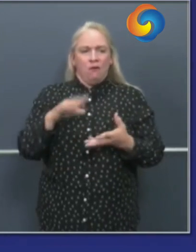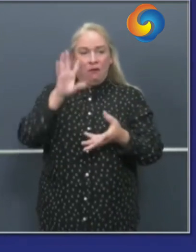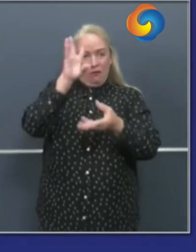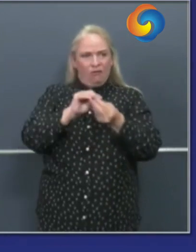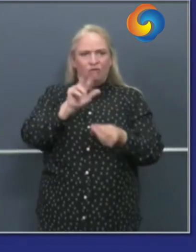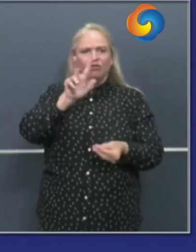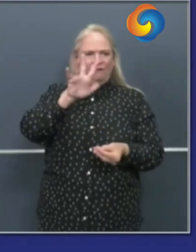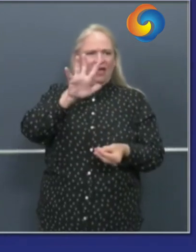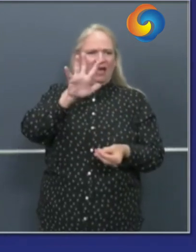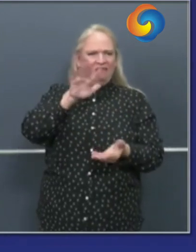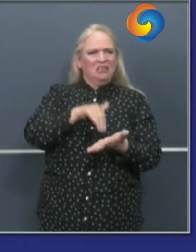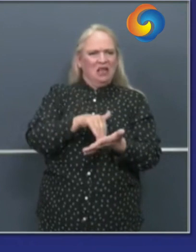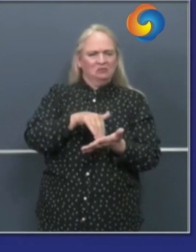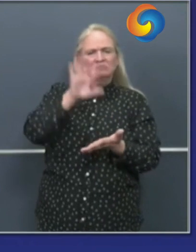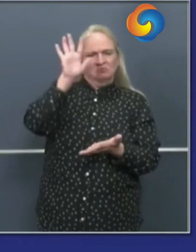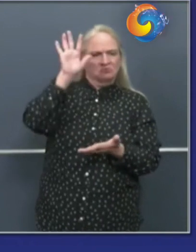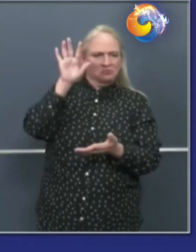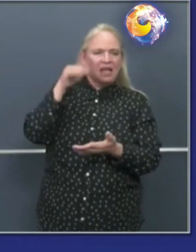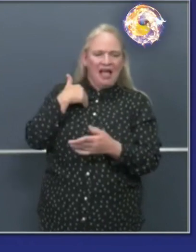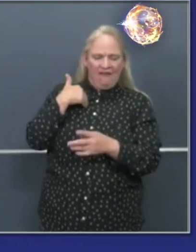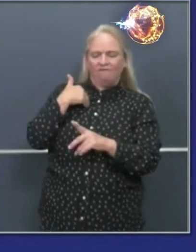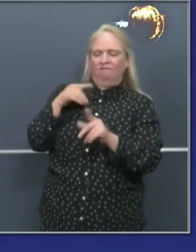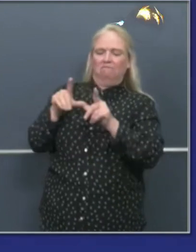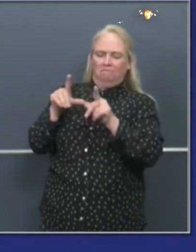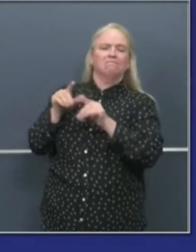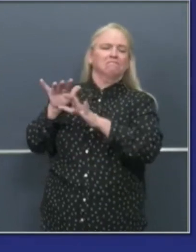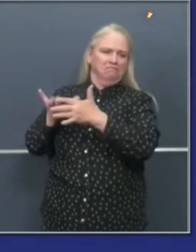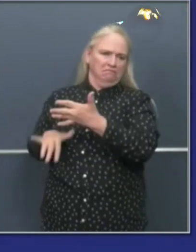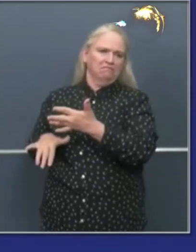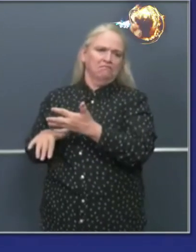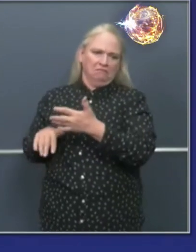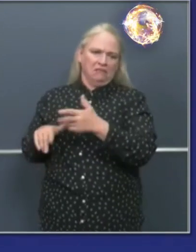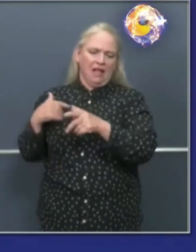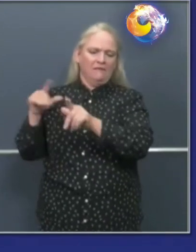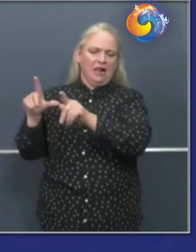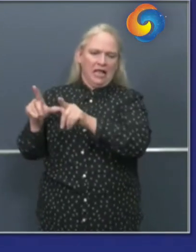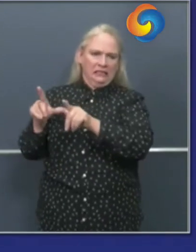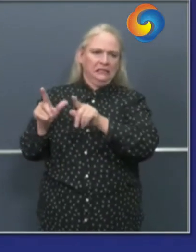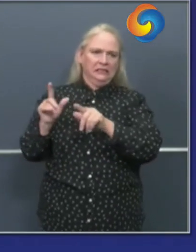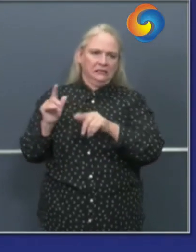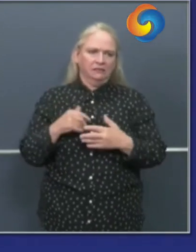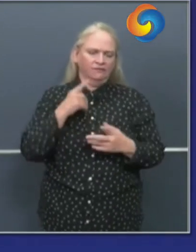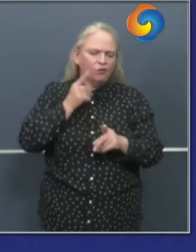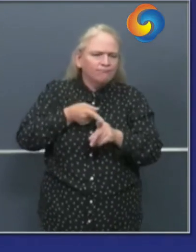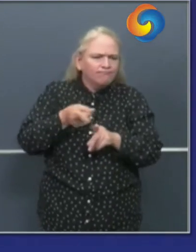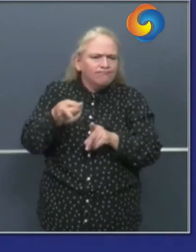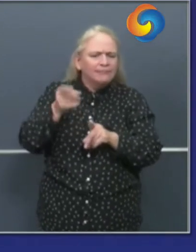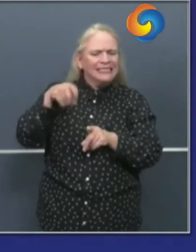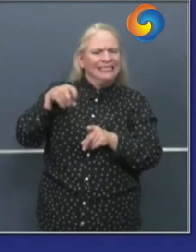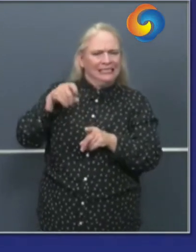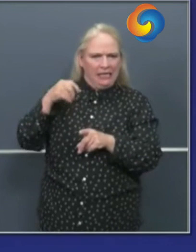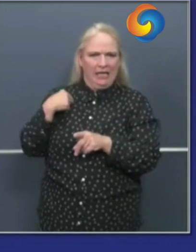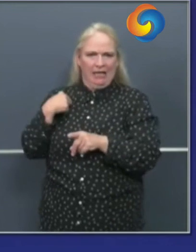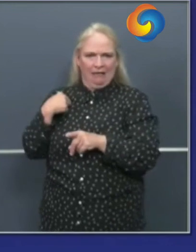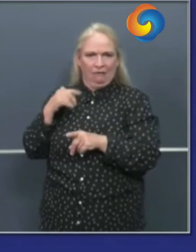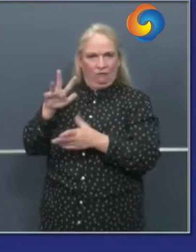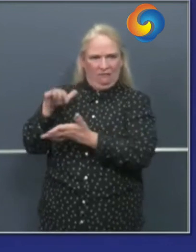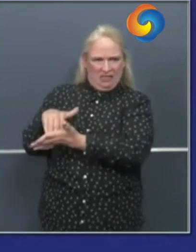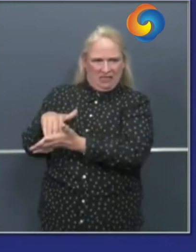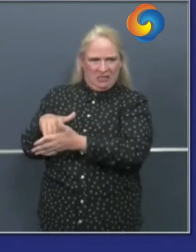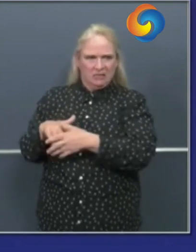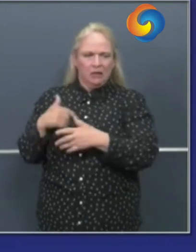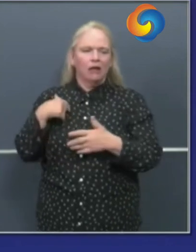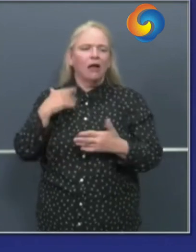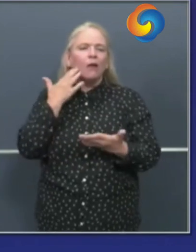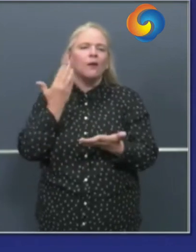licenses uh for professional needs it's important to note we haven't updated this in some time we have been able already to